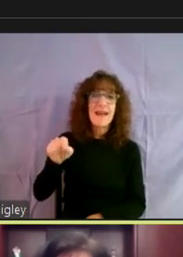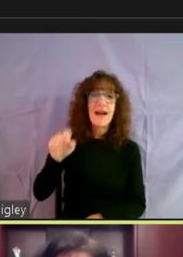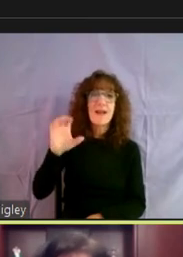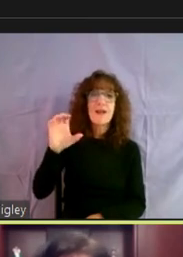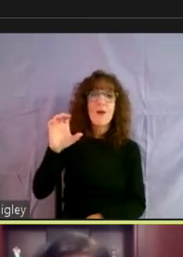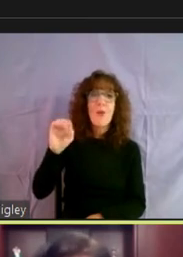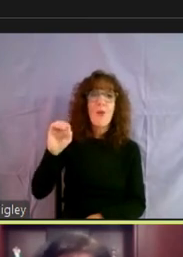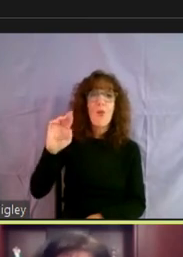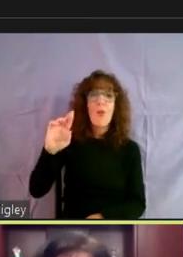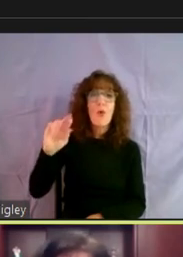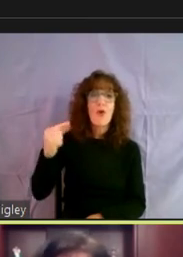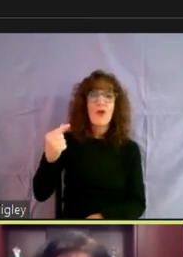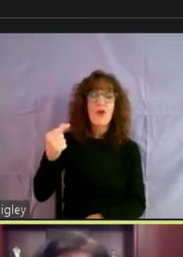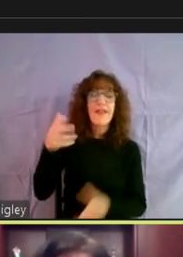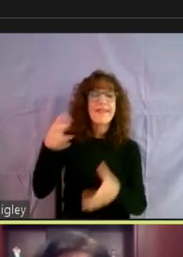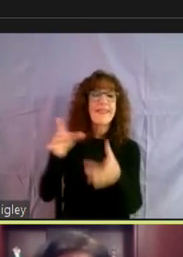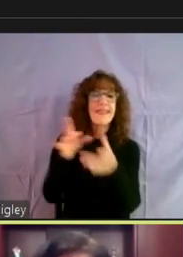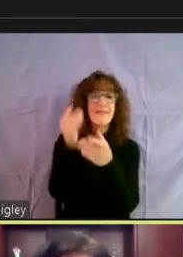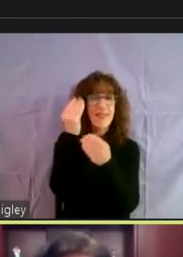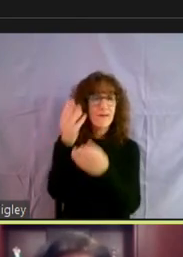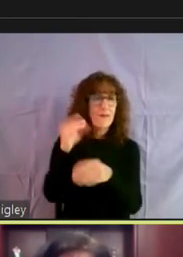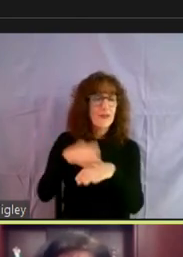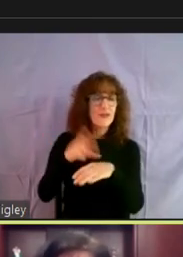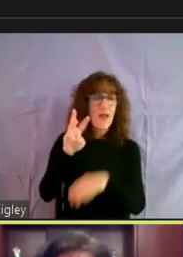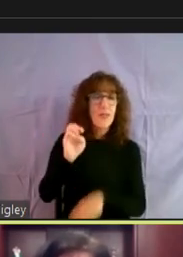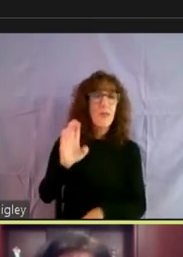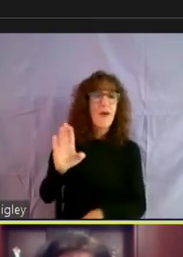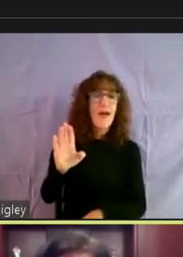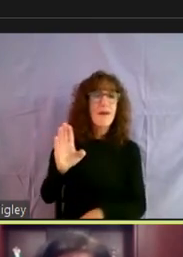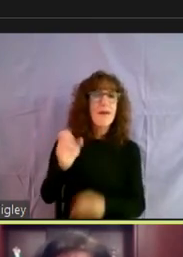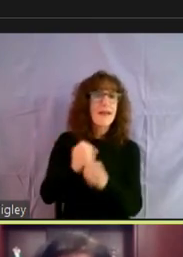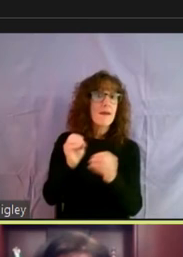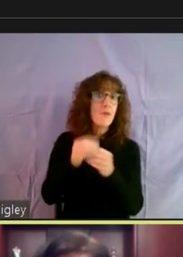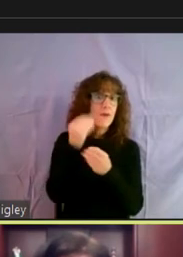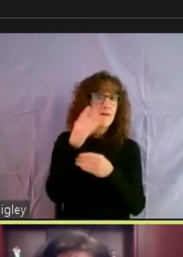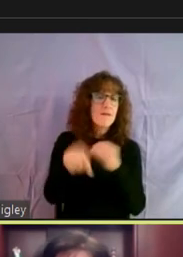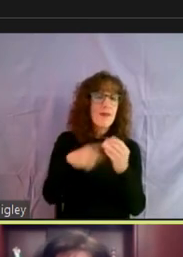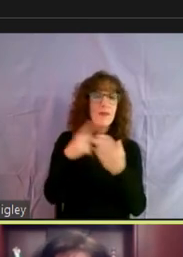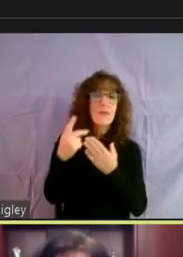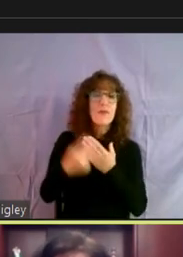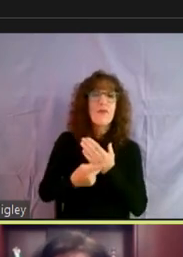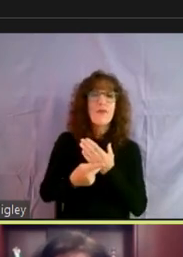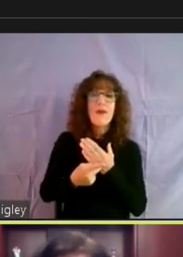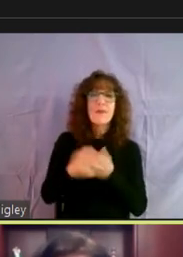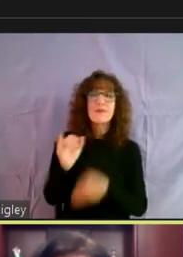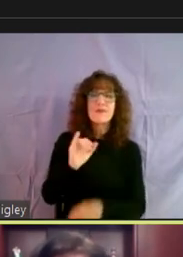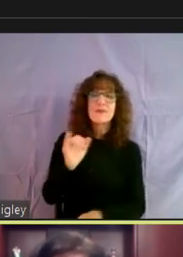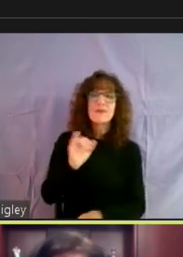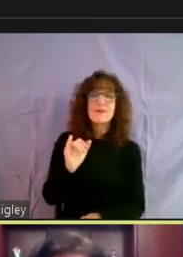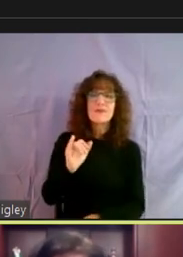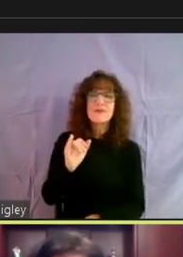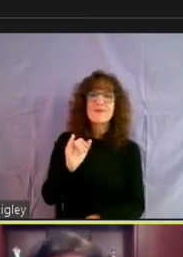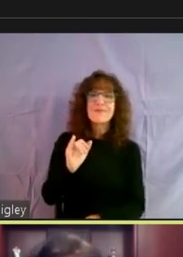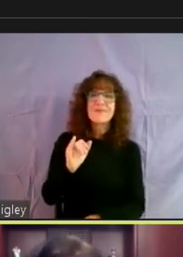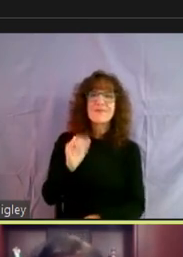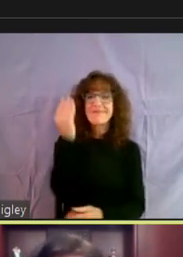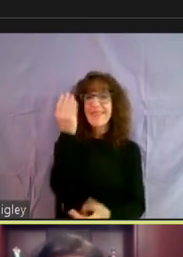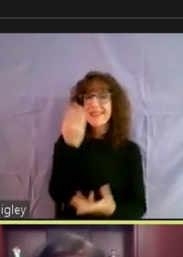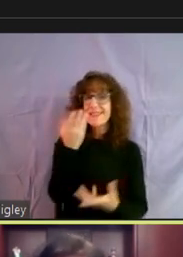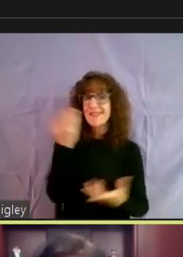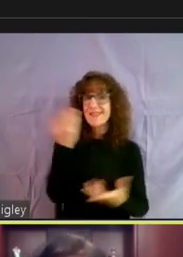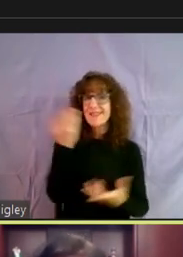And you can also leave information on our website and get more information about the program too from there. So let us know.